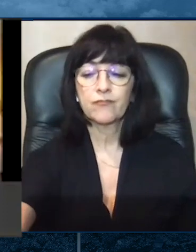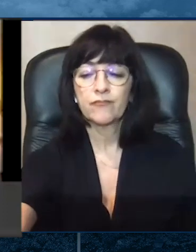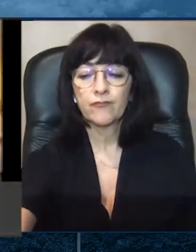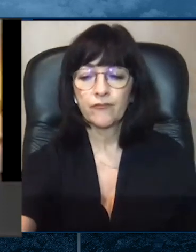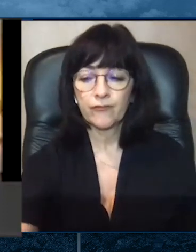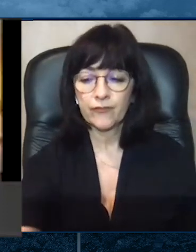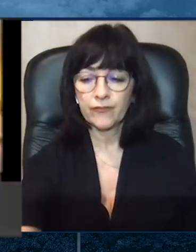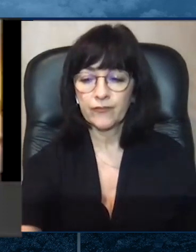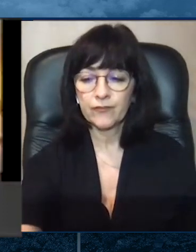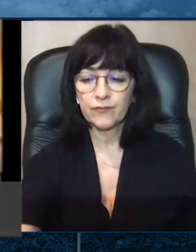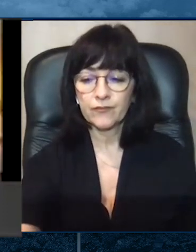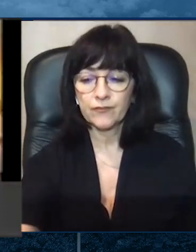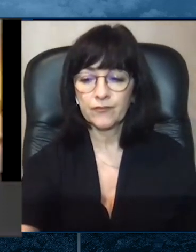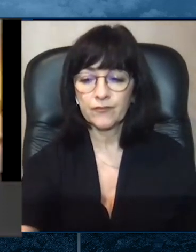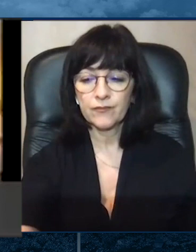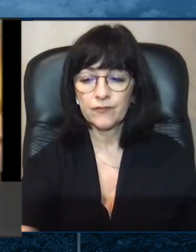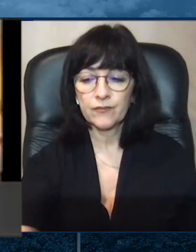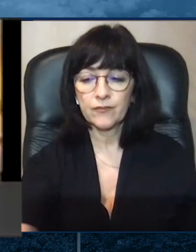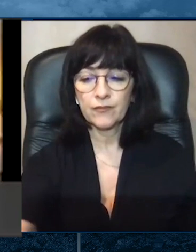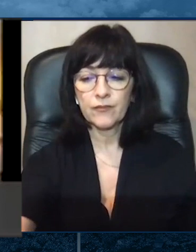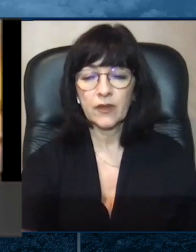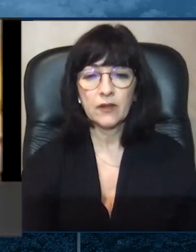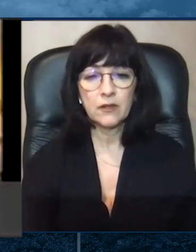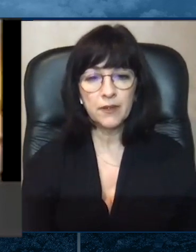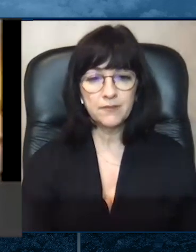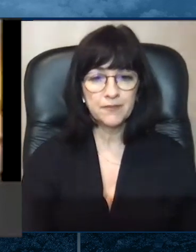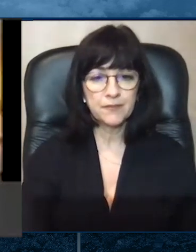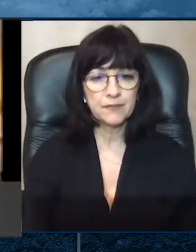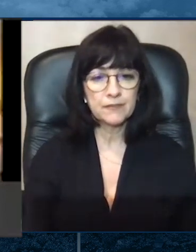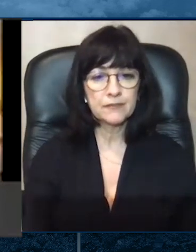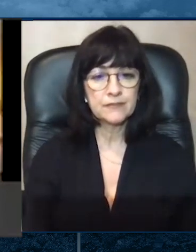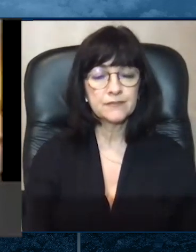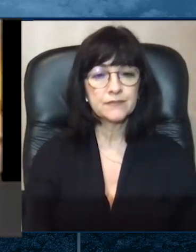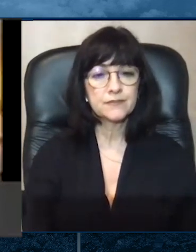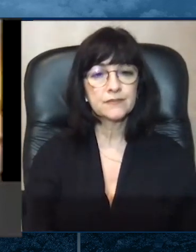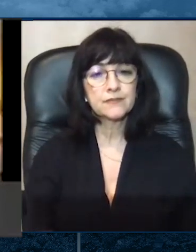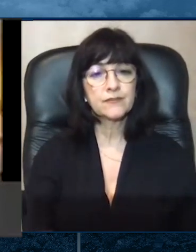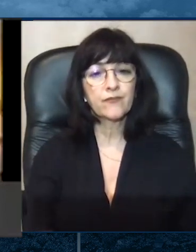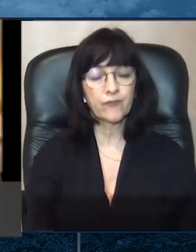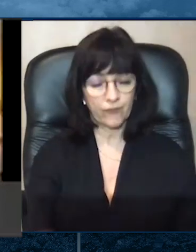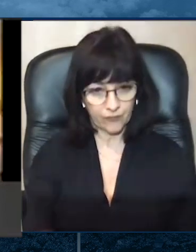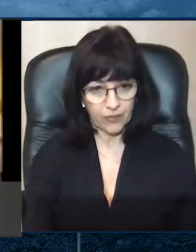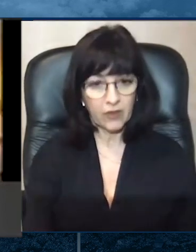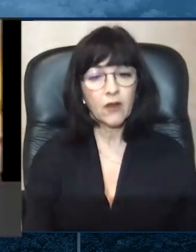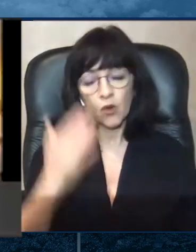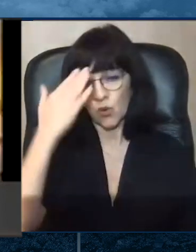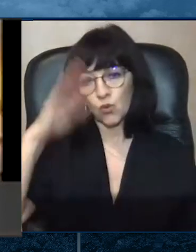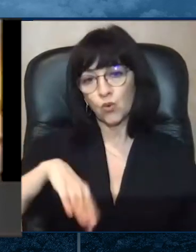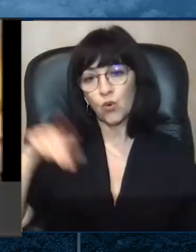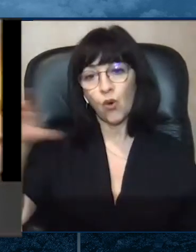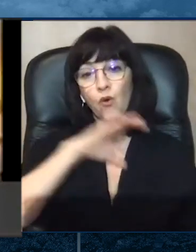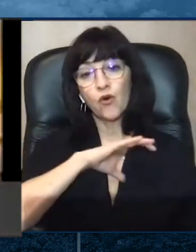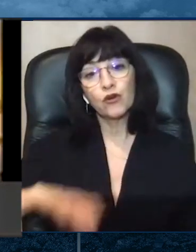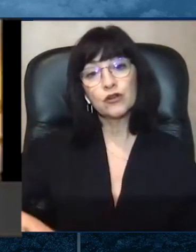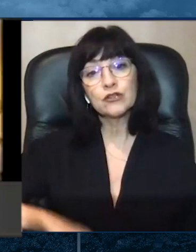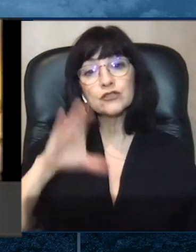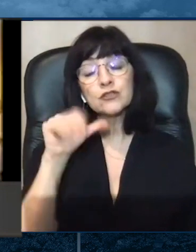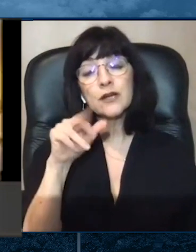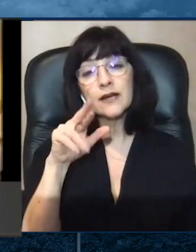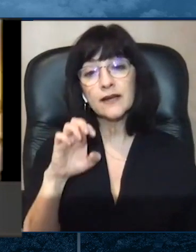Pero si conozco a Cristiana Care, ellos cumplirán con su fecha de apertura el 13 de abril.